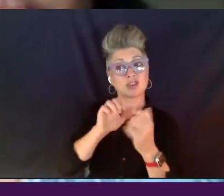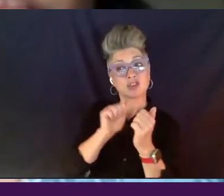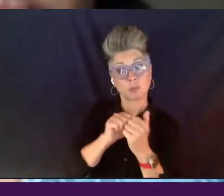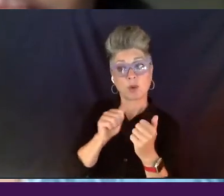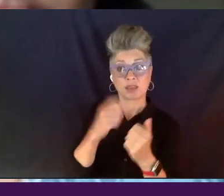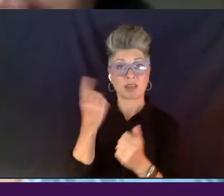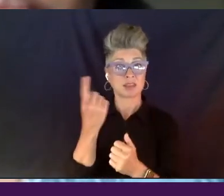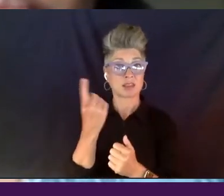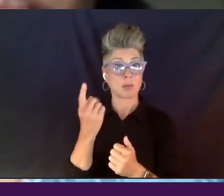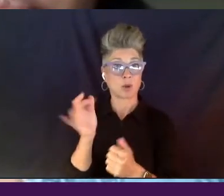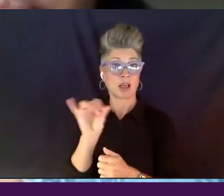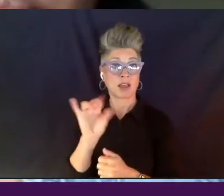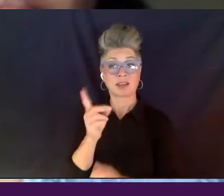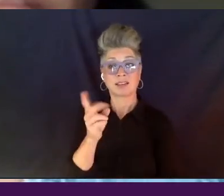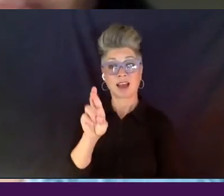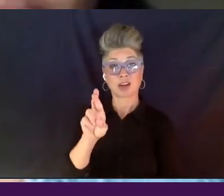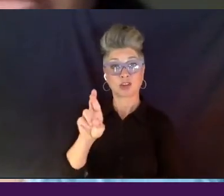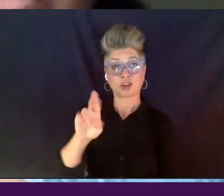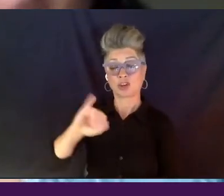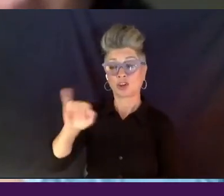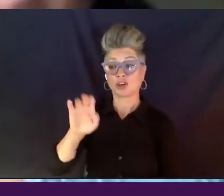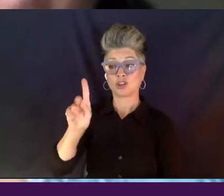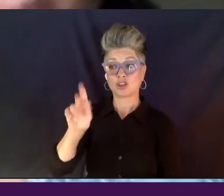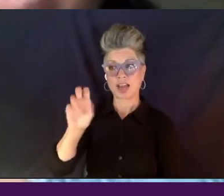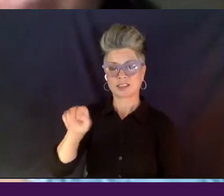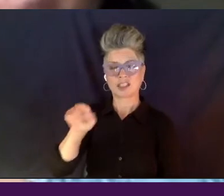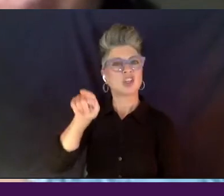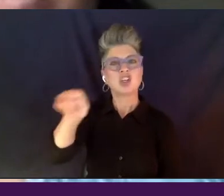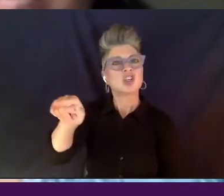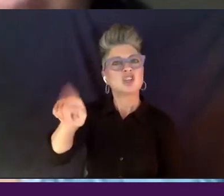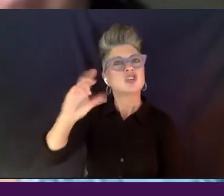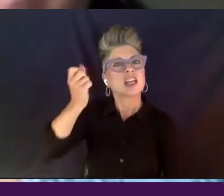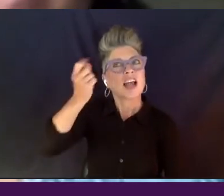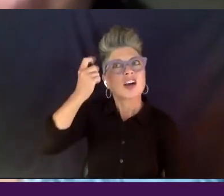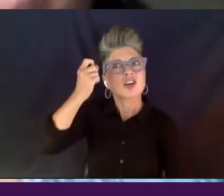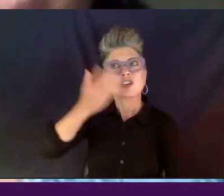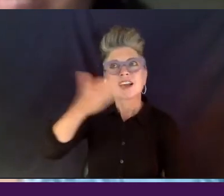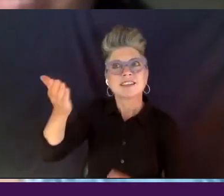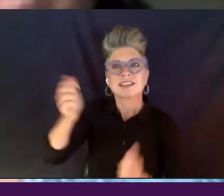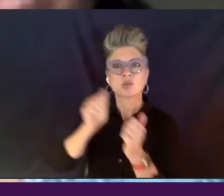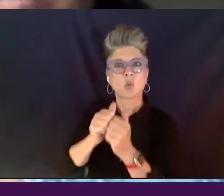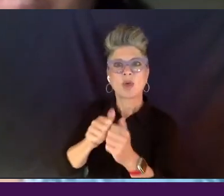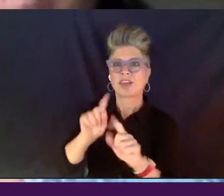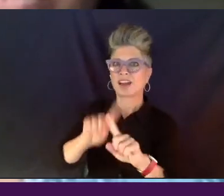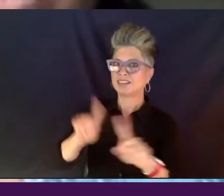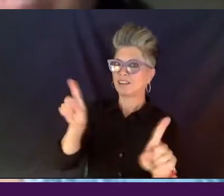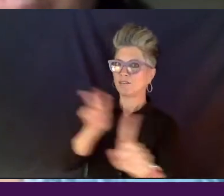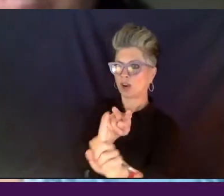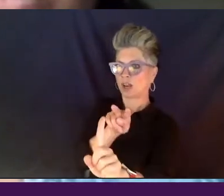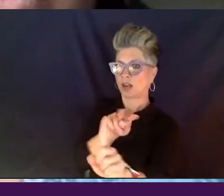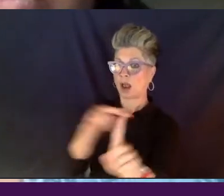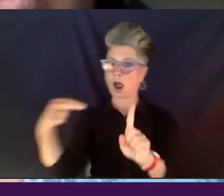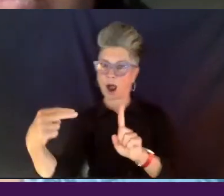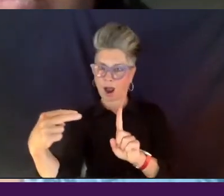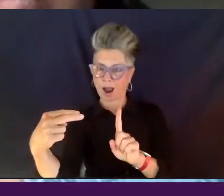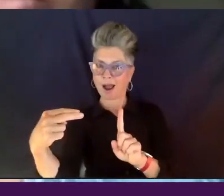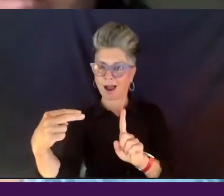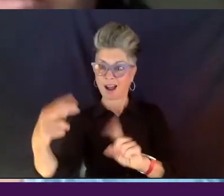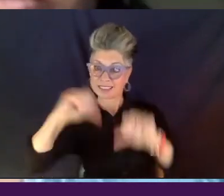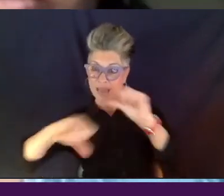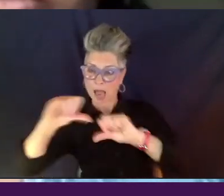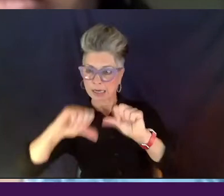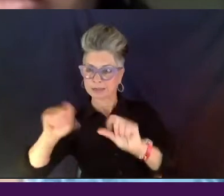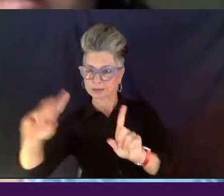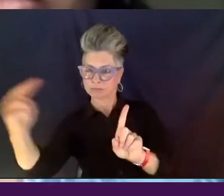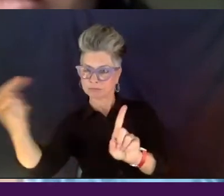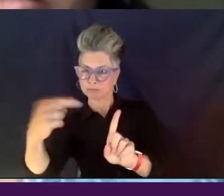um, you know, she, she sees things from a very different perspective, from a science-based perspective, and it can help us really